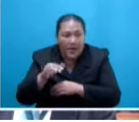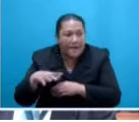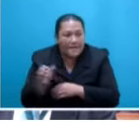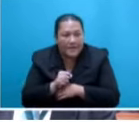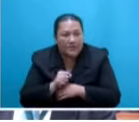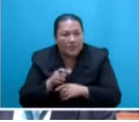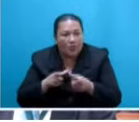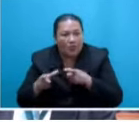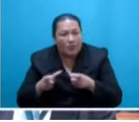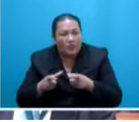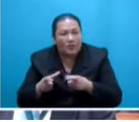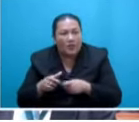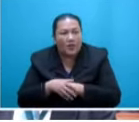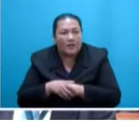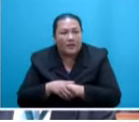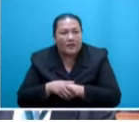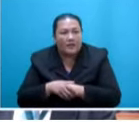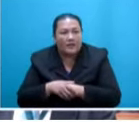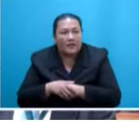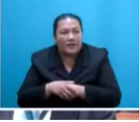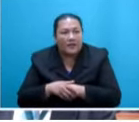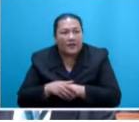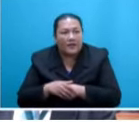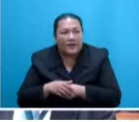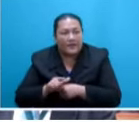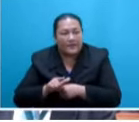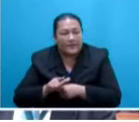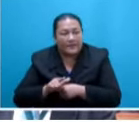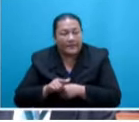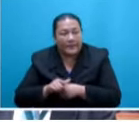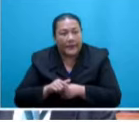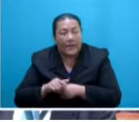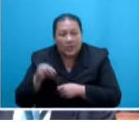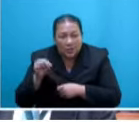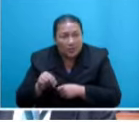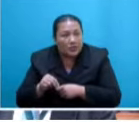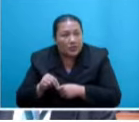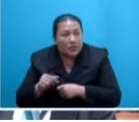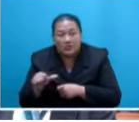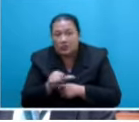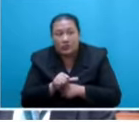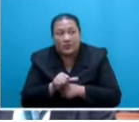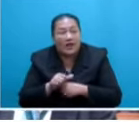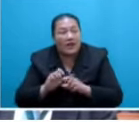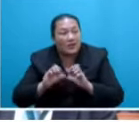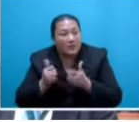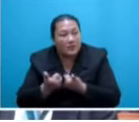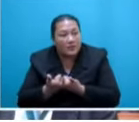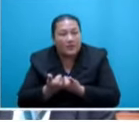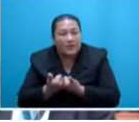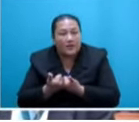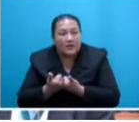Speaker, the opposition is further aggrieved at the grant of offshore leases or what is being referred to as wet leases.